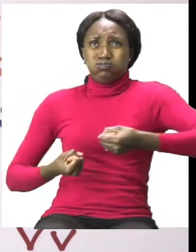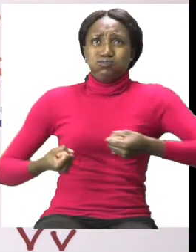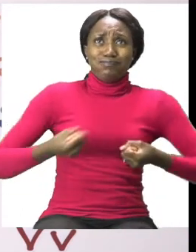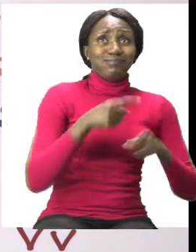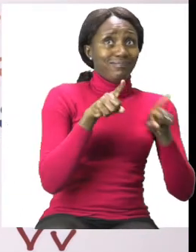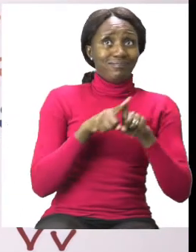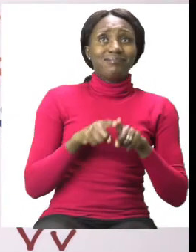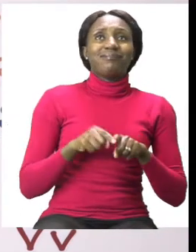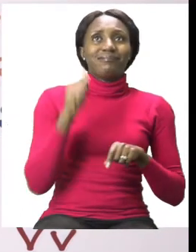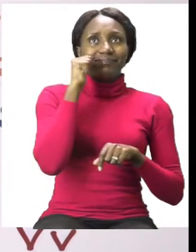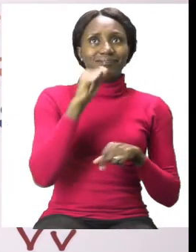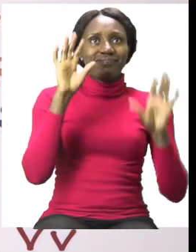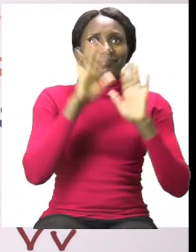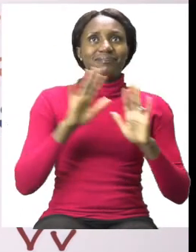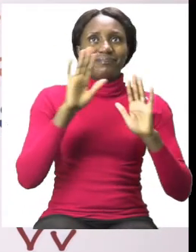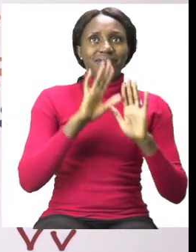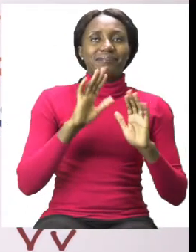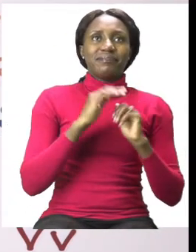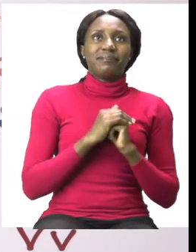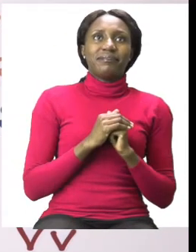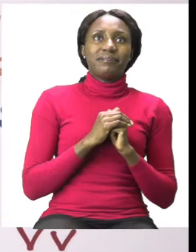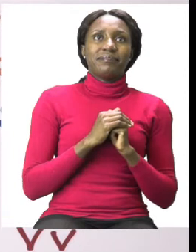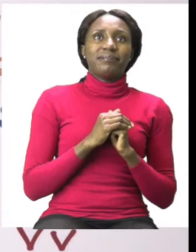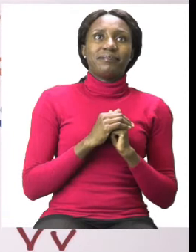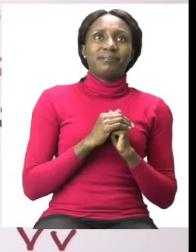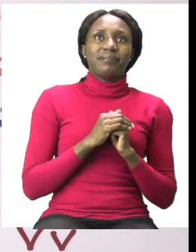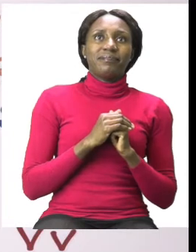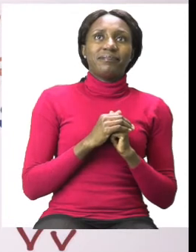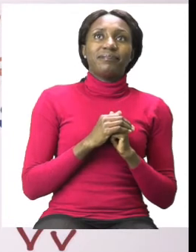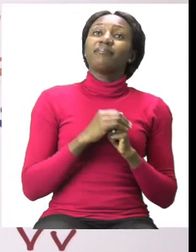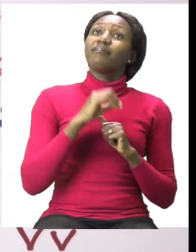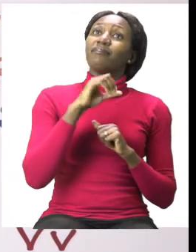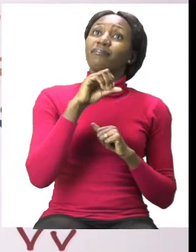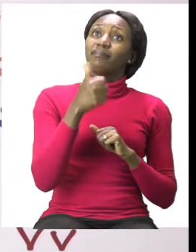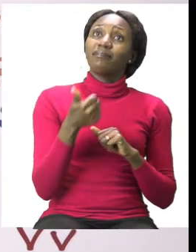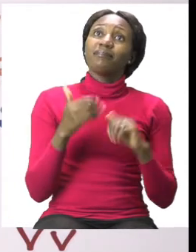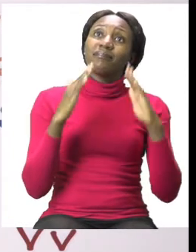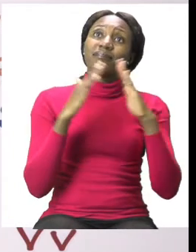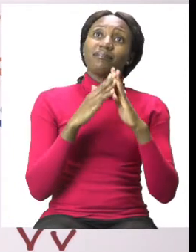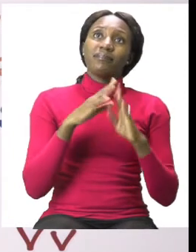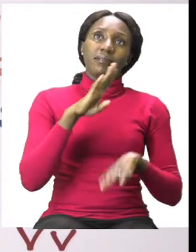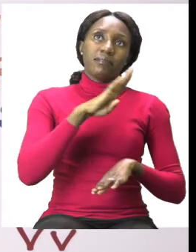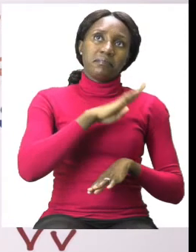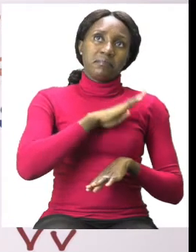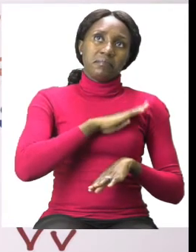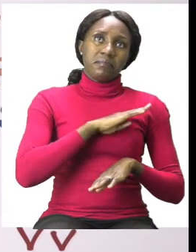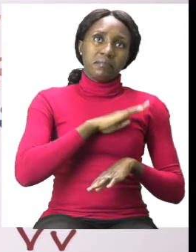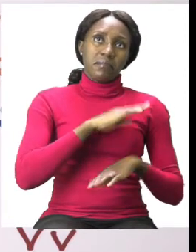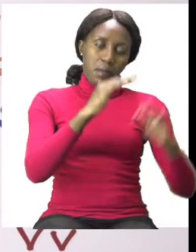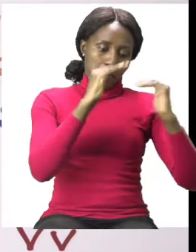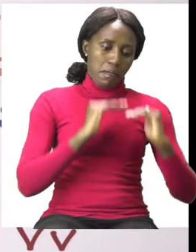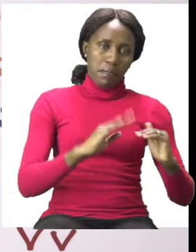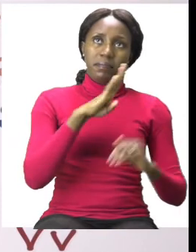The next house that you're going to color is the color brown. That's the one that's underneath the one for yellow.